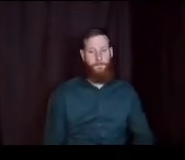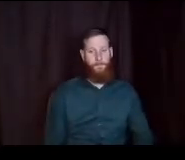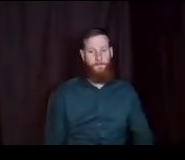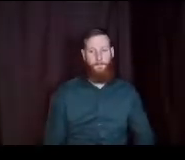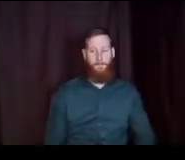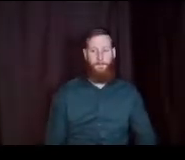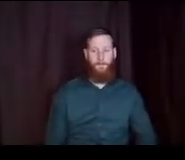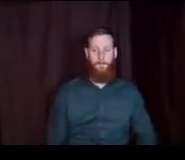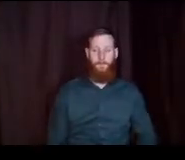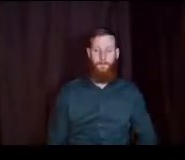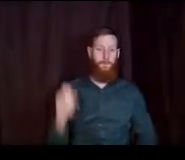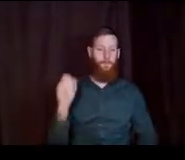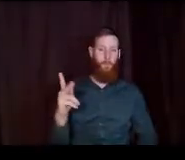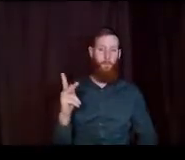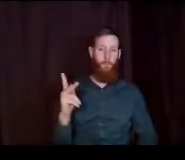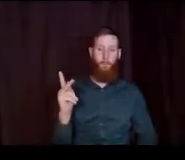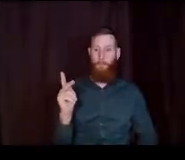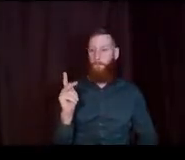Alright.